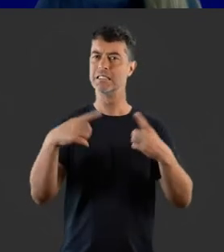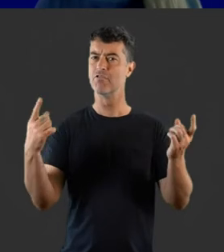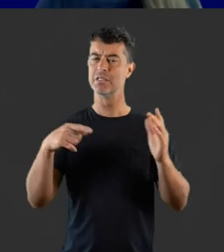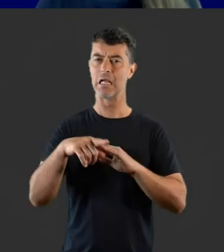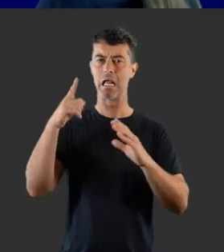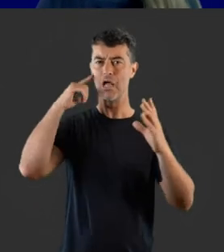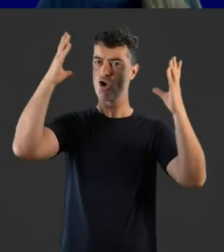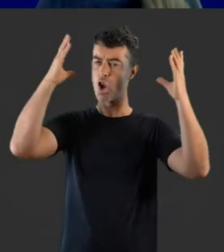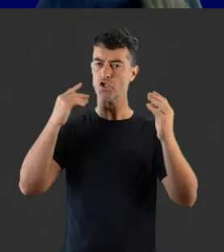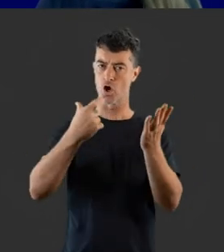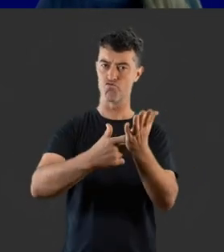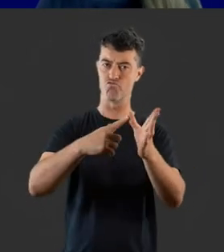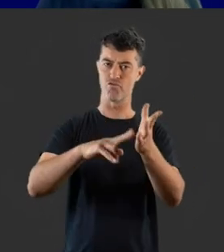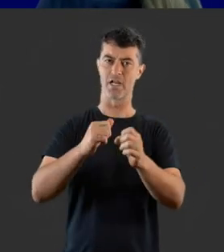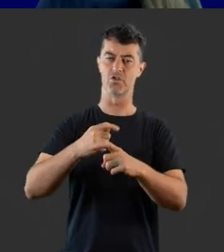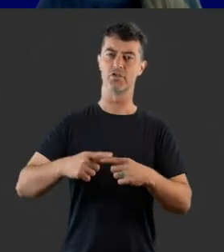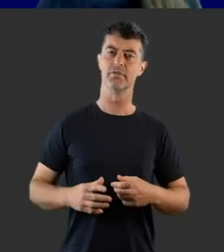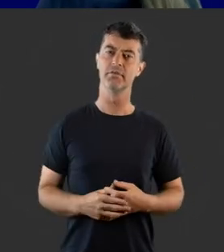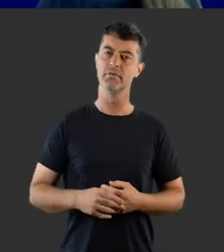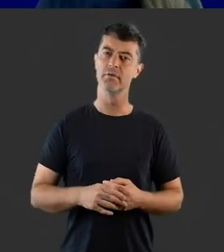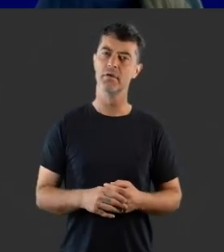Differences in hearing loss ranges.